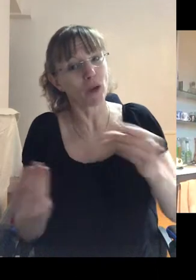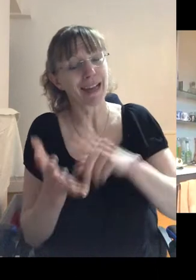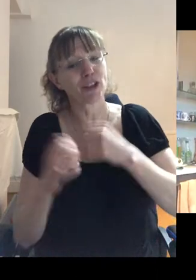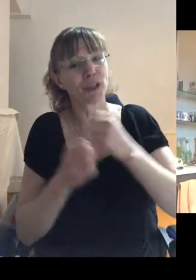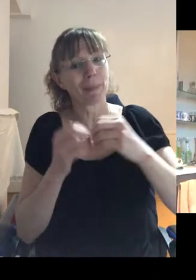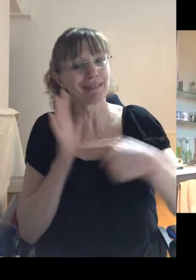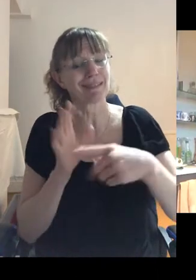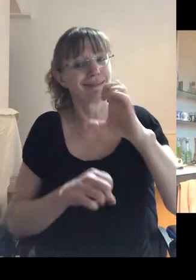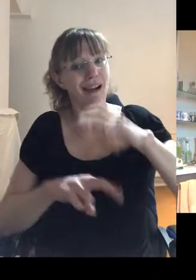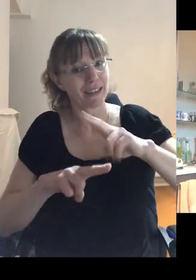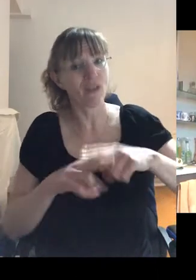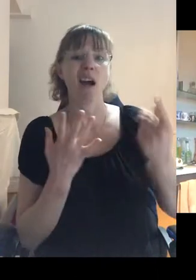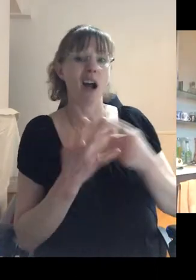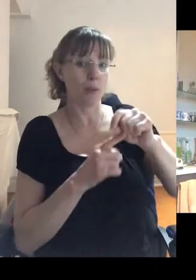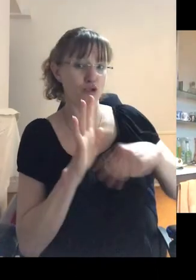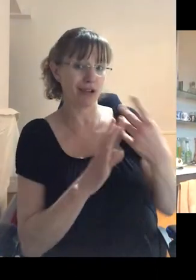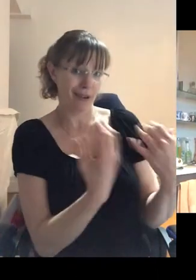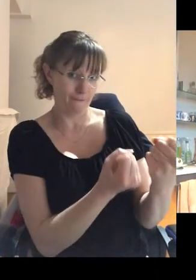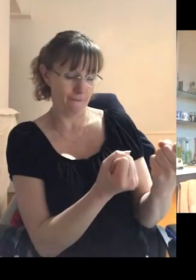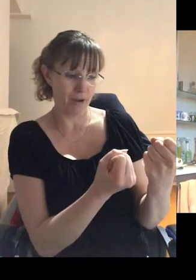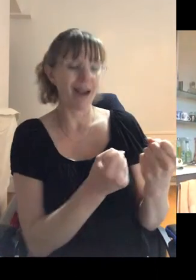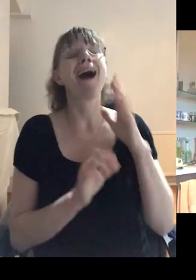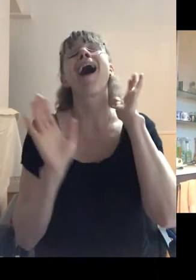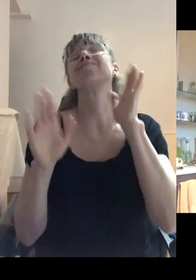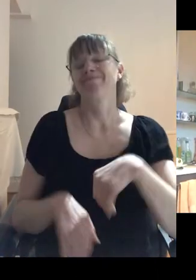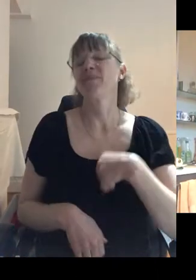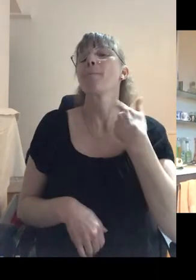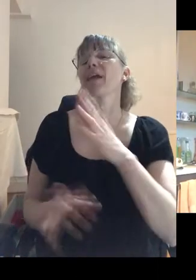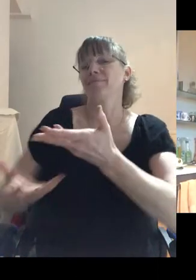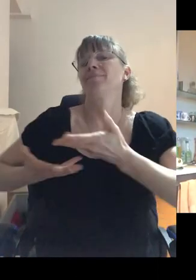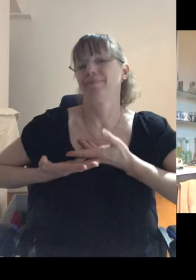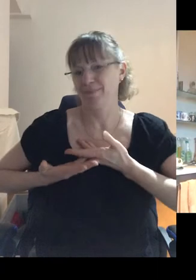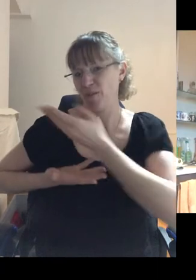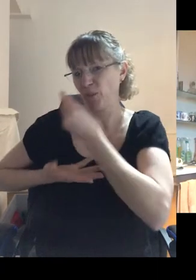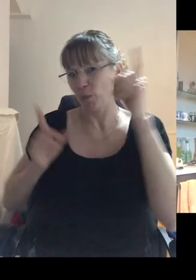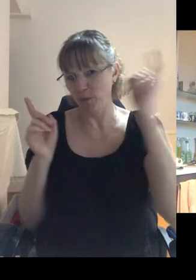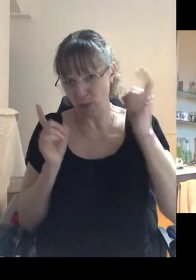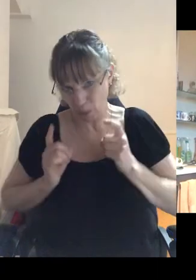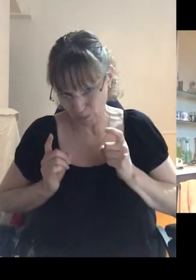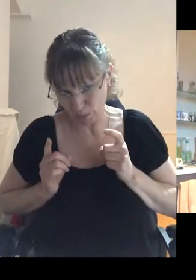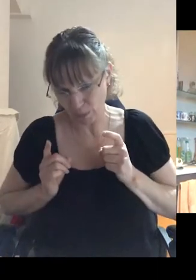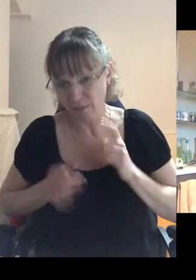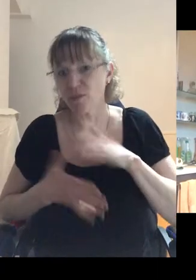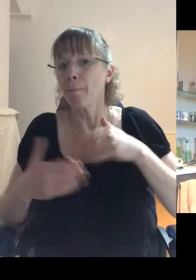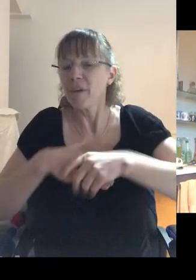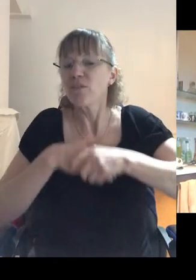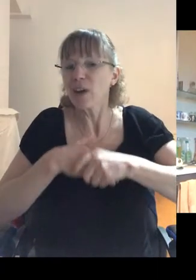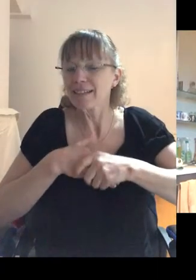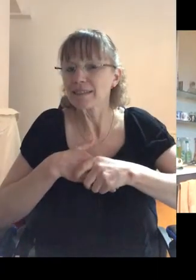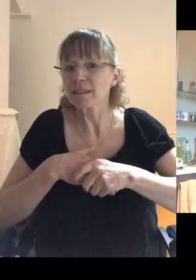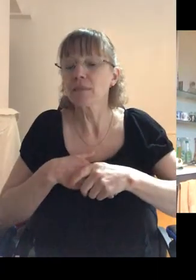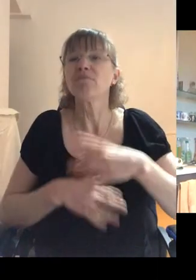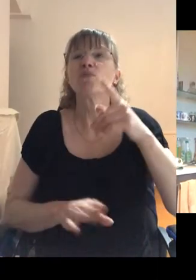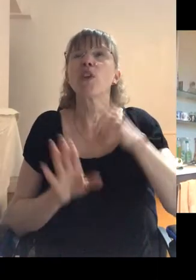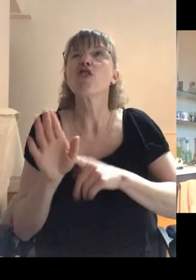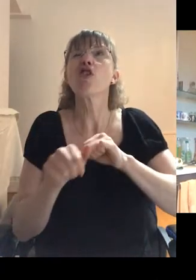Cardiff, which is the other project we're doing. It's funny enough, I've just been sent a couple of photographs, um, from a friend where it is the